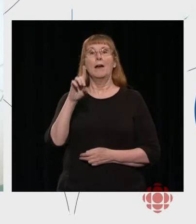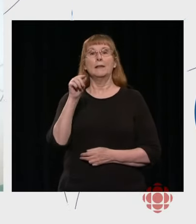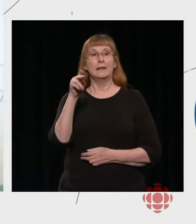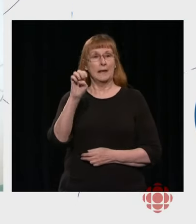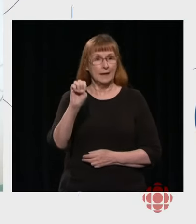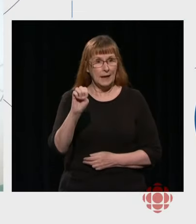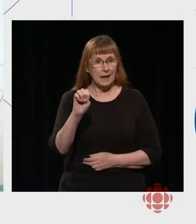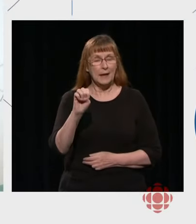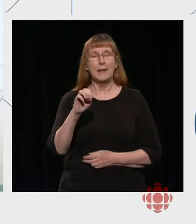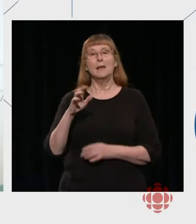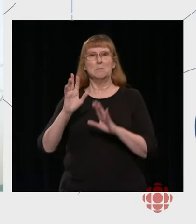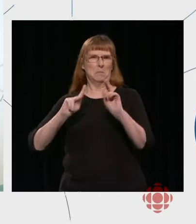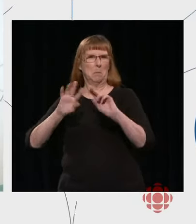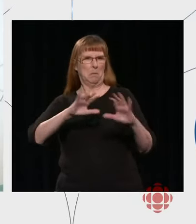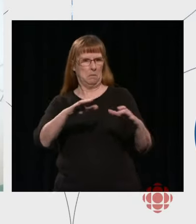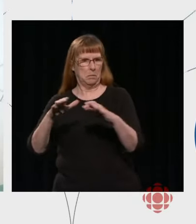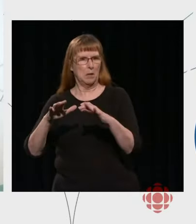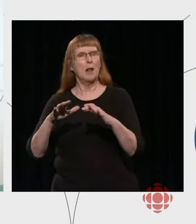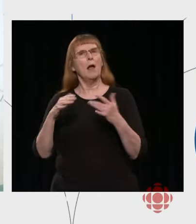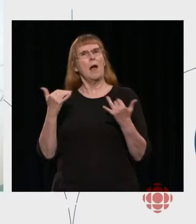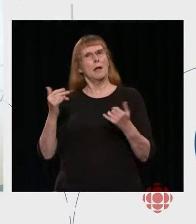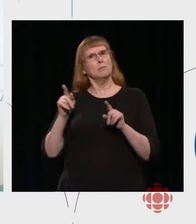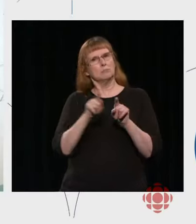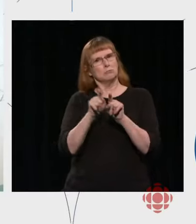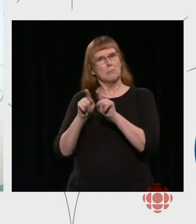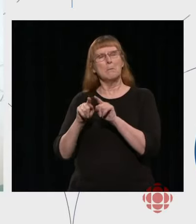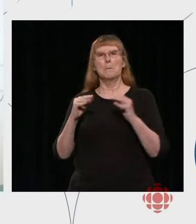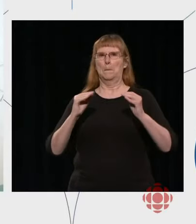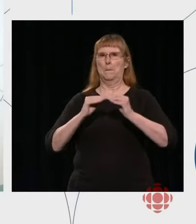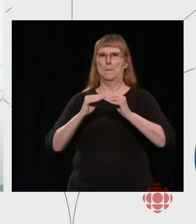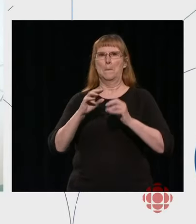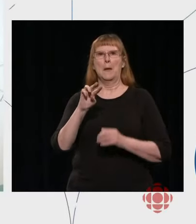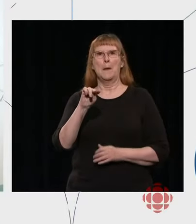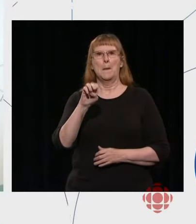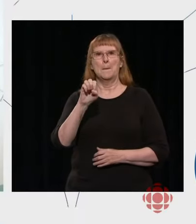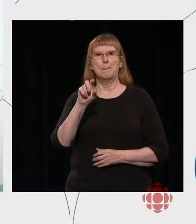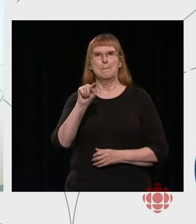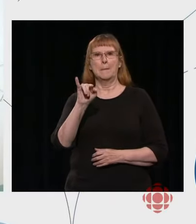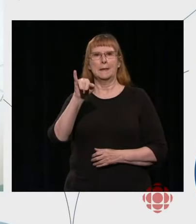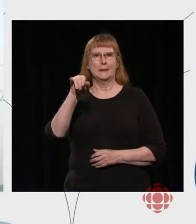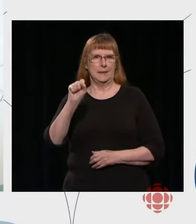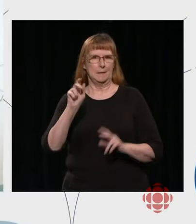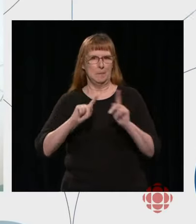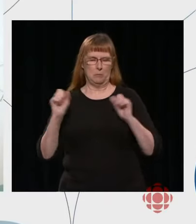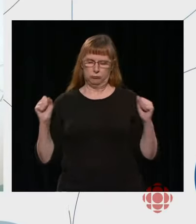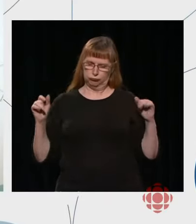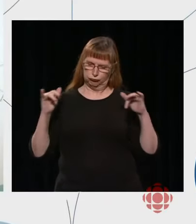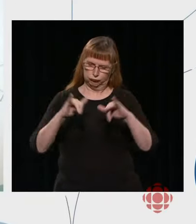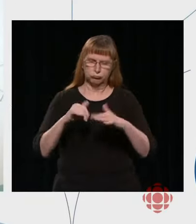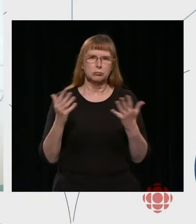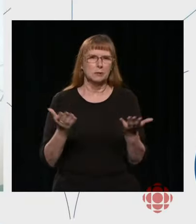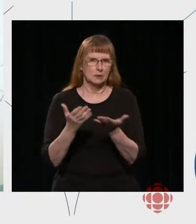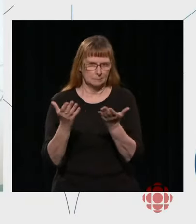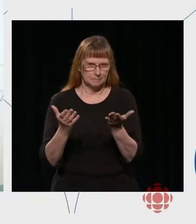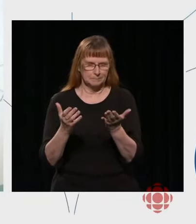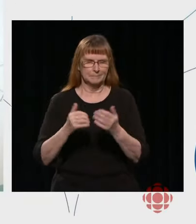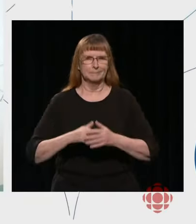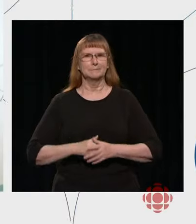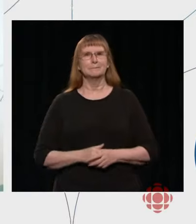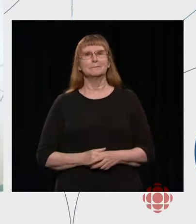My name is Patricia Bittouchikoudi. I am the host of the morning radio show at ICI Premiere, Radio-Canada,